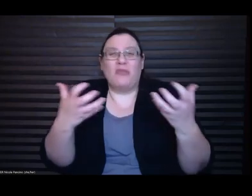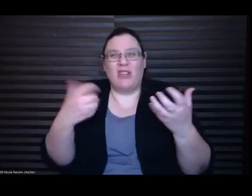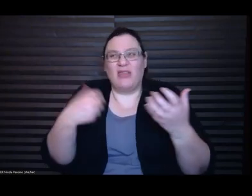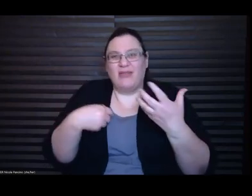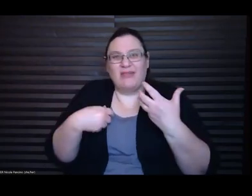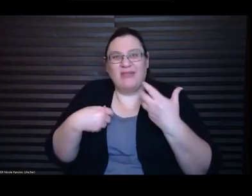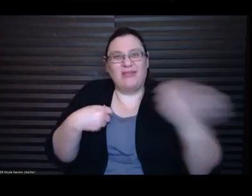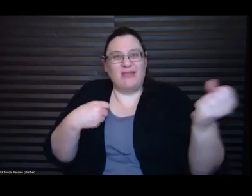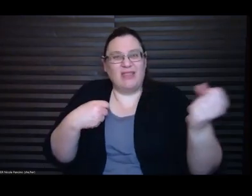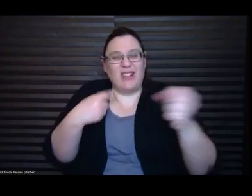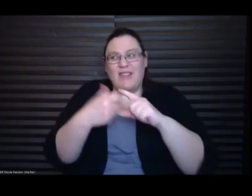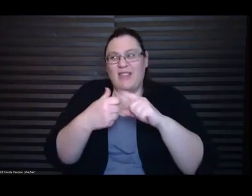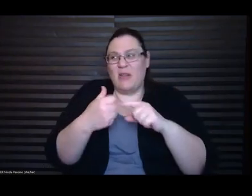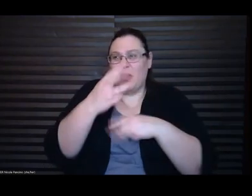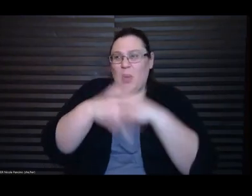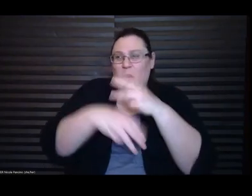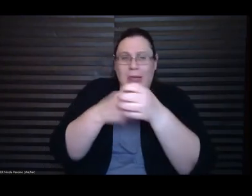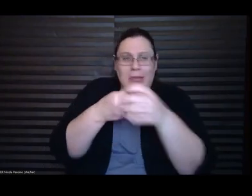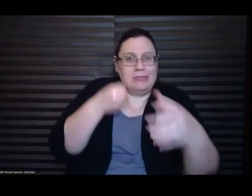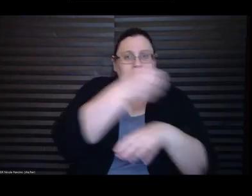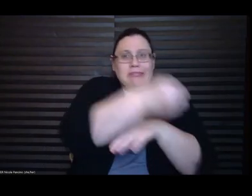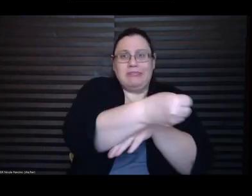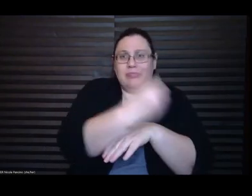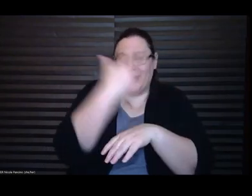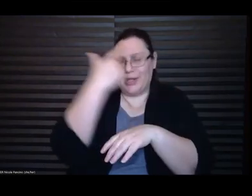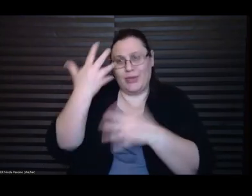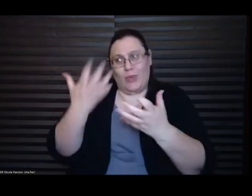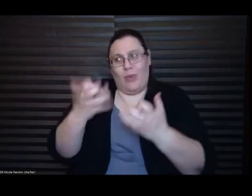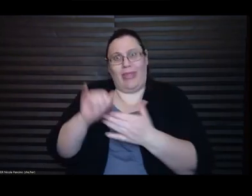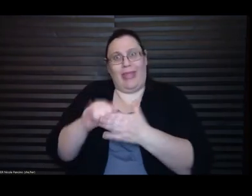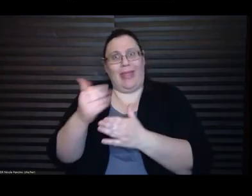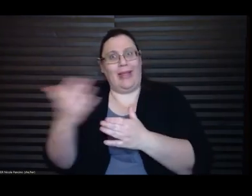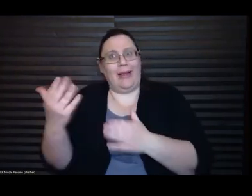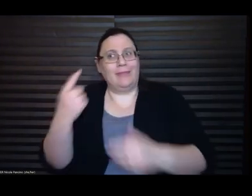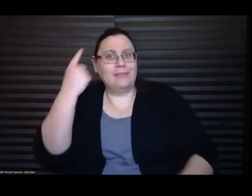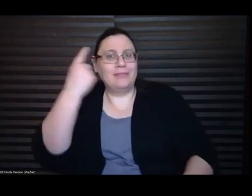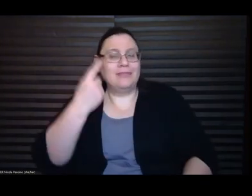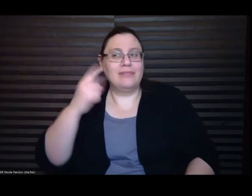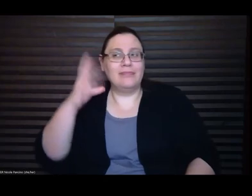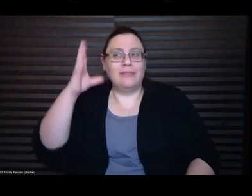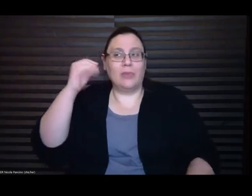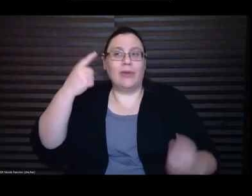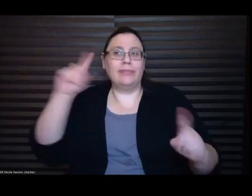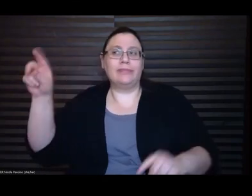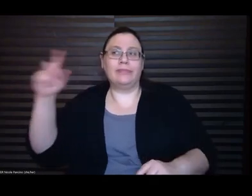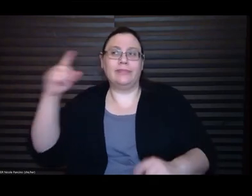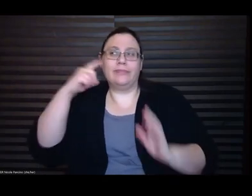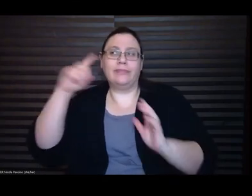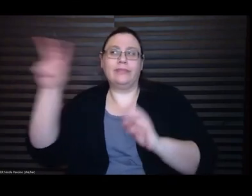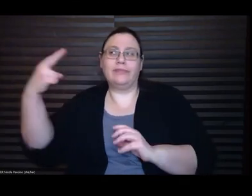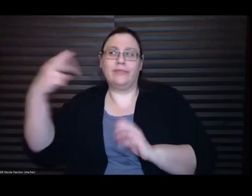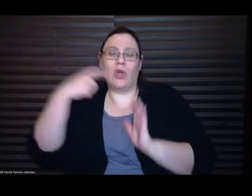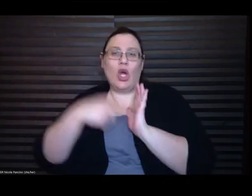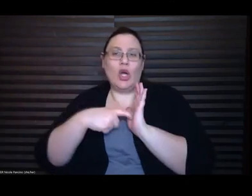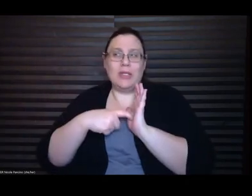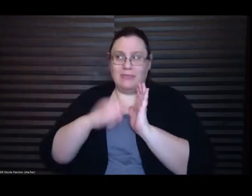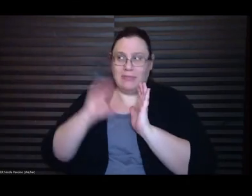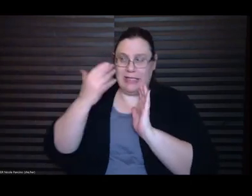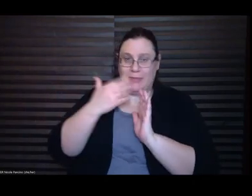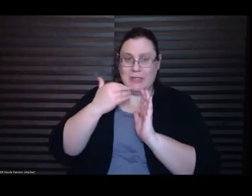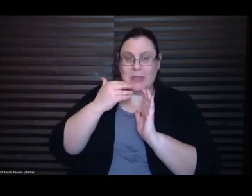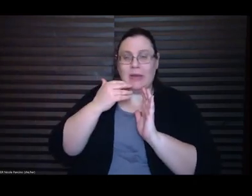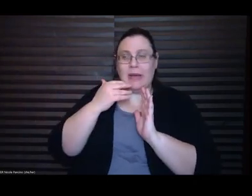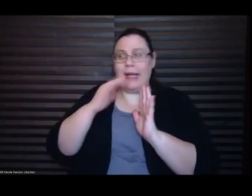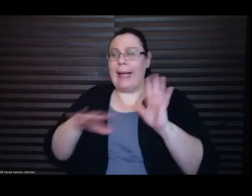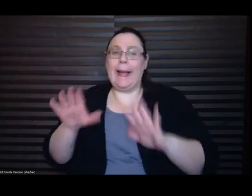The boy notices me. He seems sweet, flustered. He says, hello. He asks